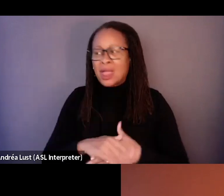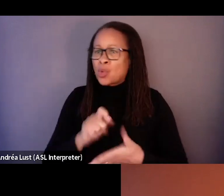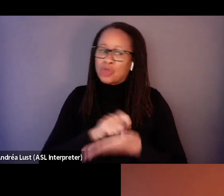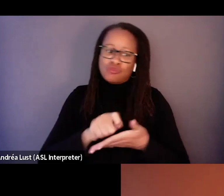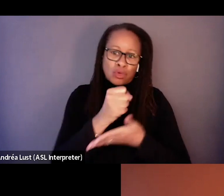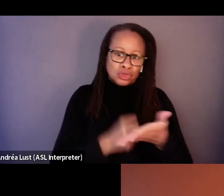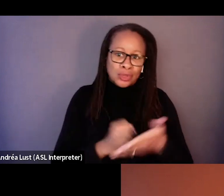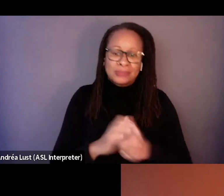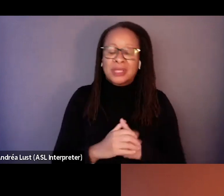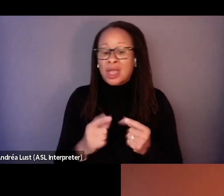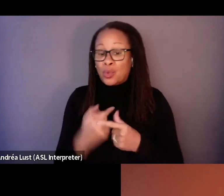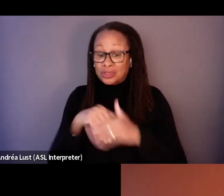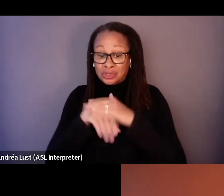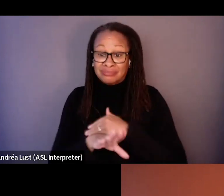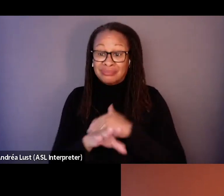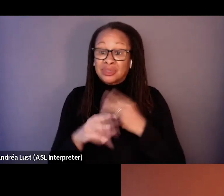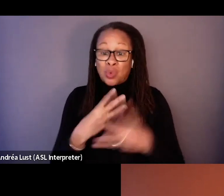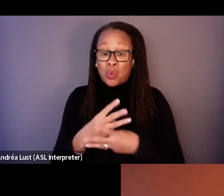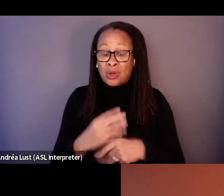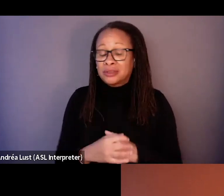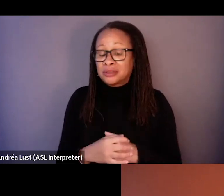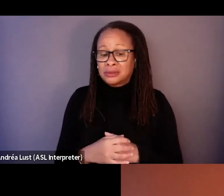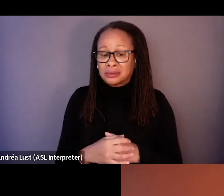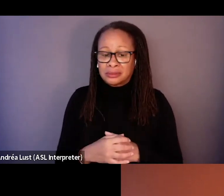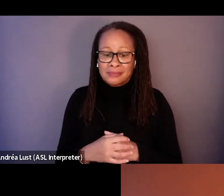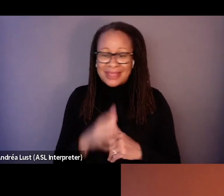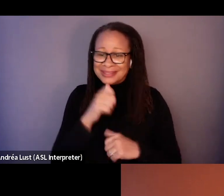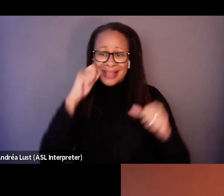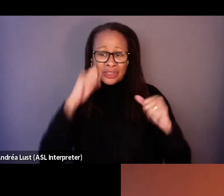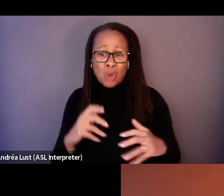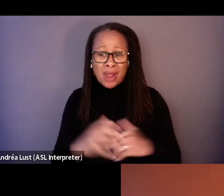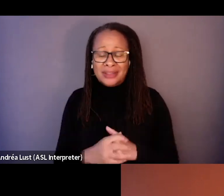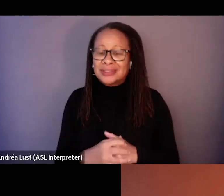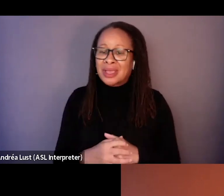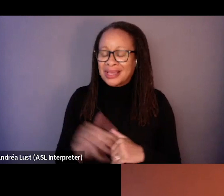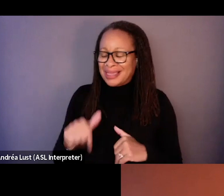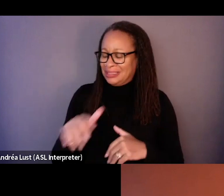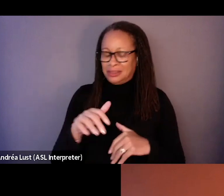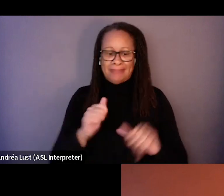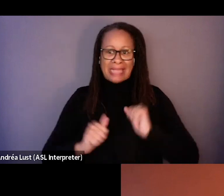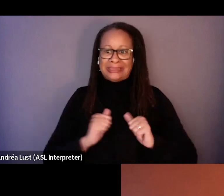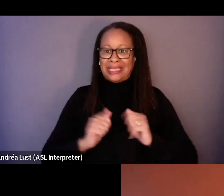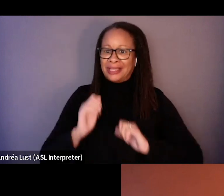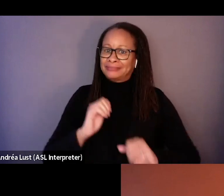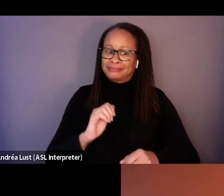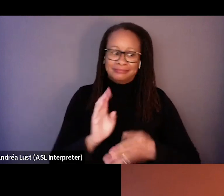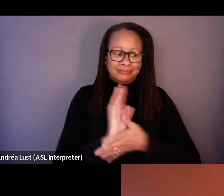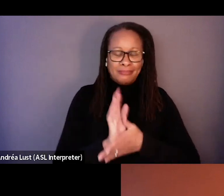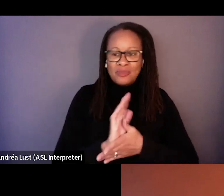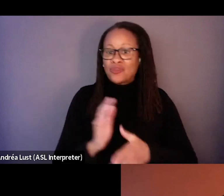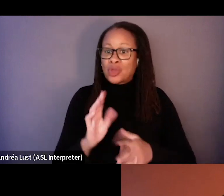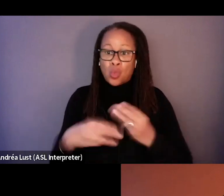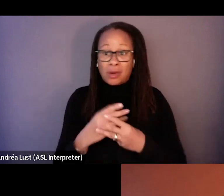so when Ronit came into this world, uh, uh, it was not surprising. It was just like, um, it was a natural thing. What